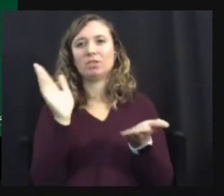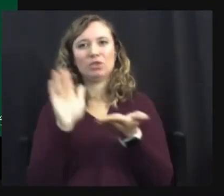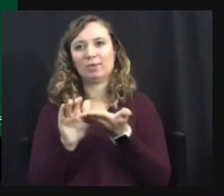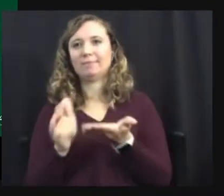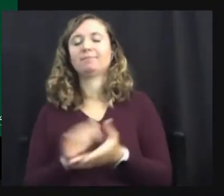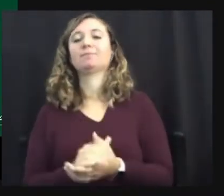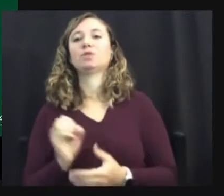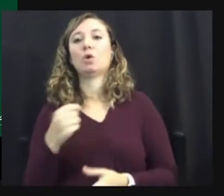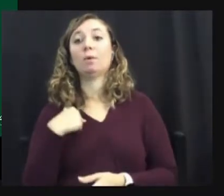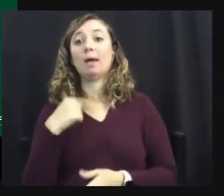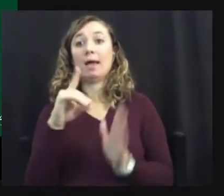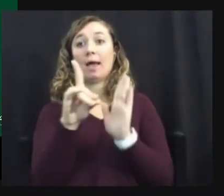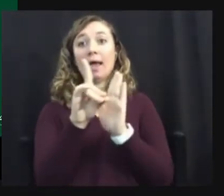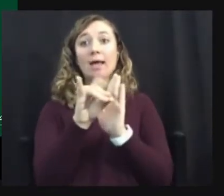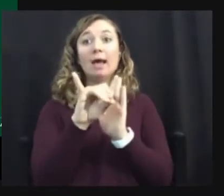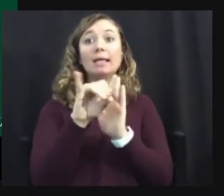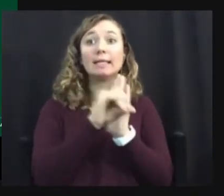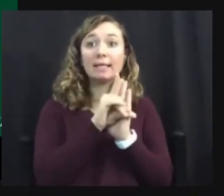presentation.